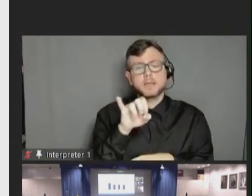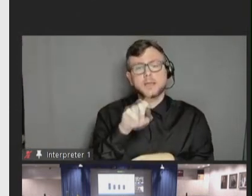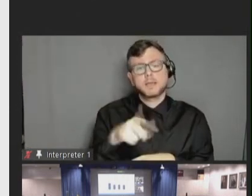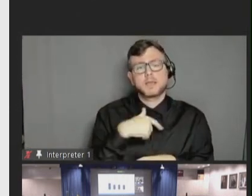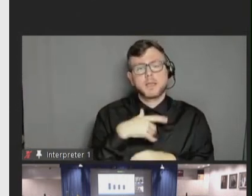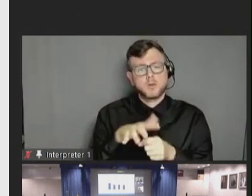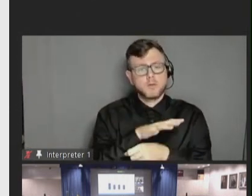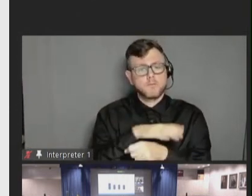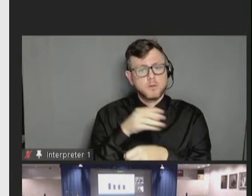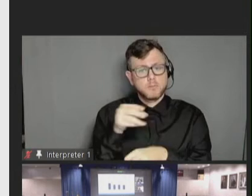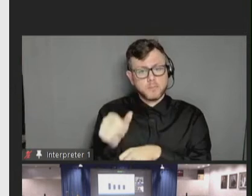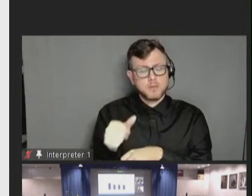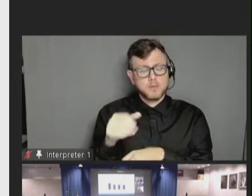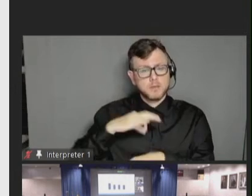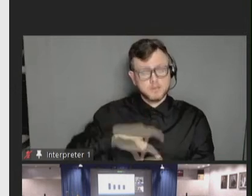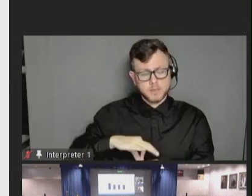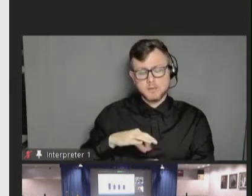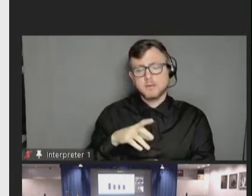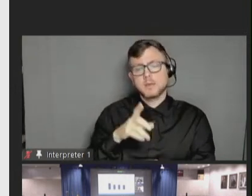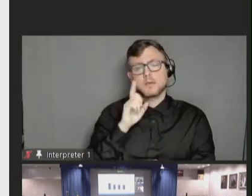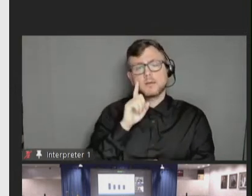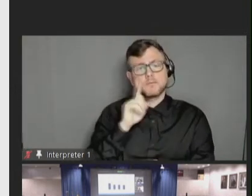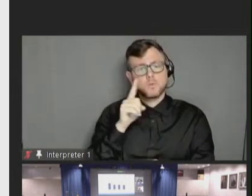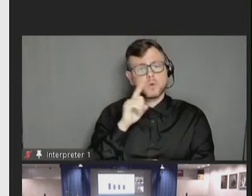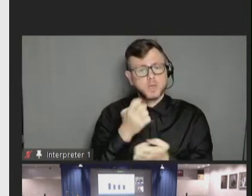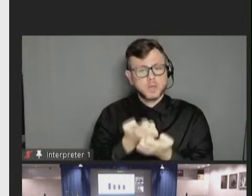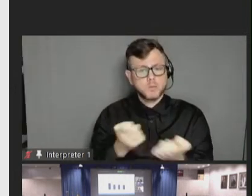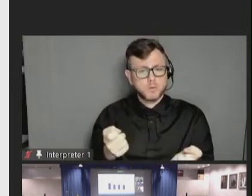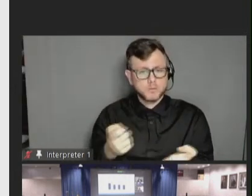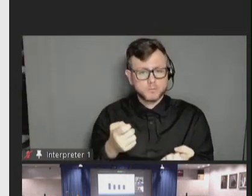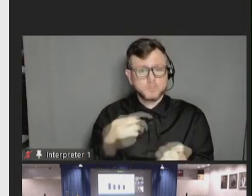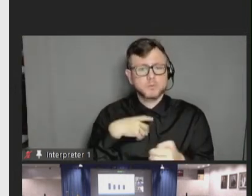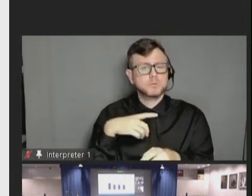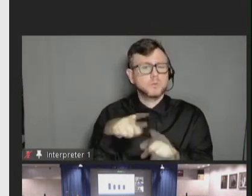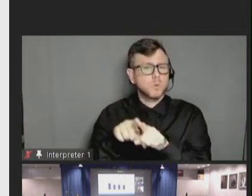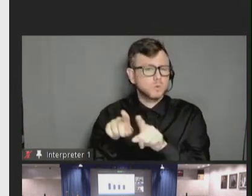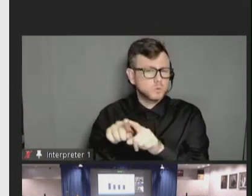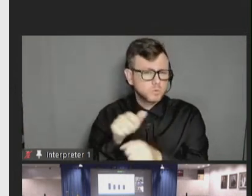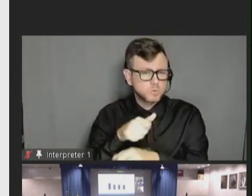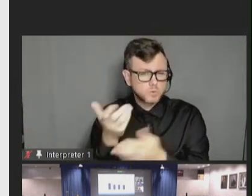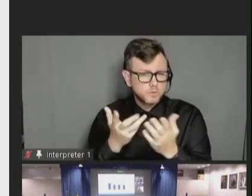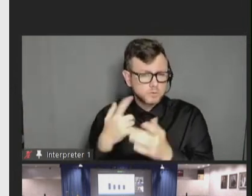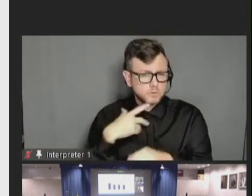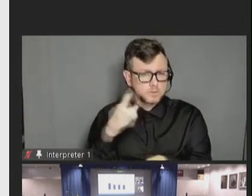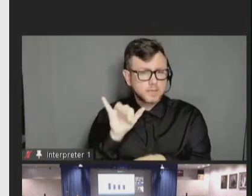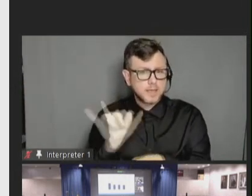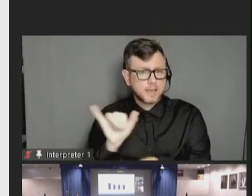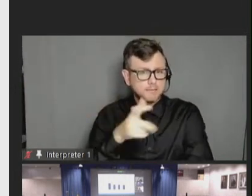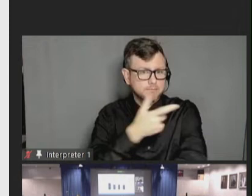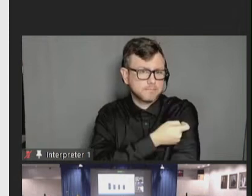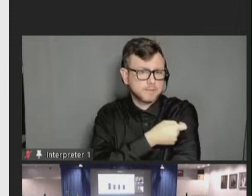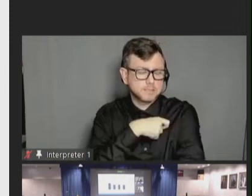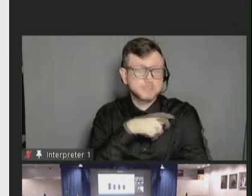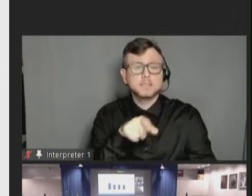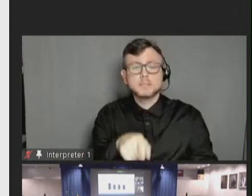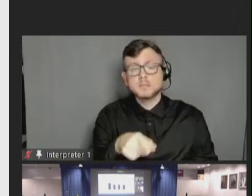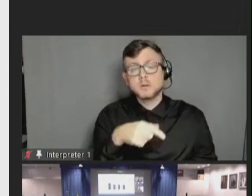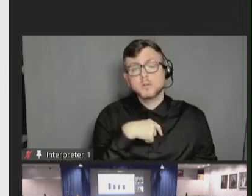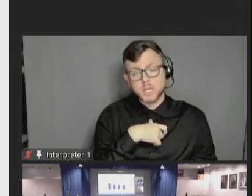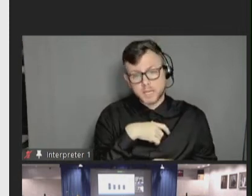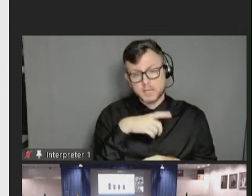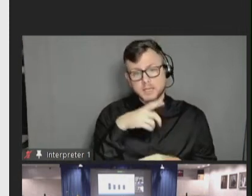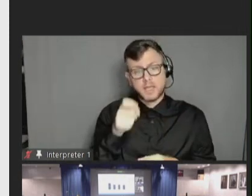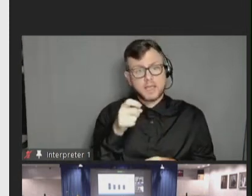that provides access to appointments such as vaccines. So both outreaching to those drivers to get them